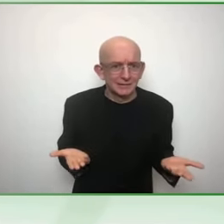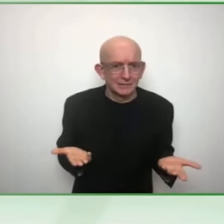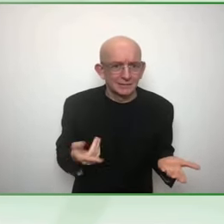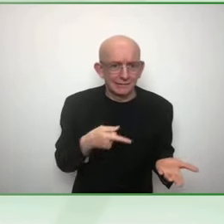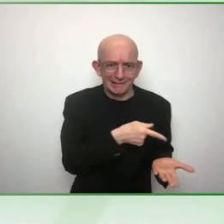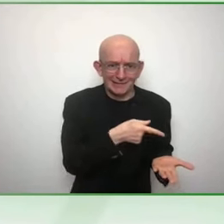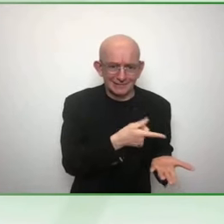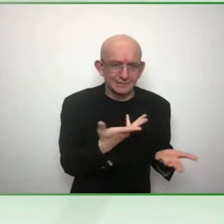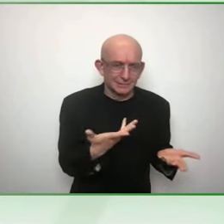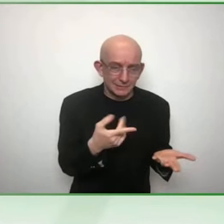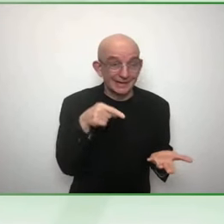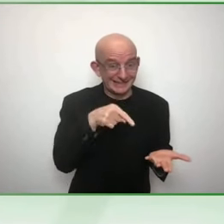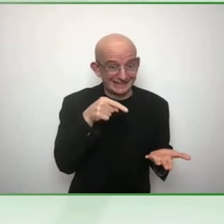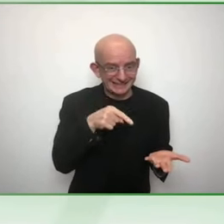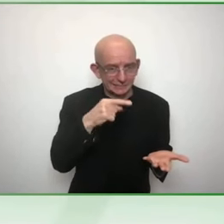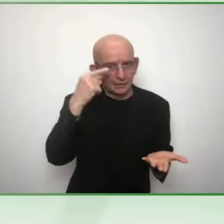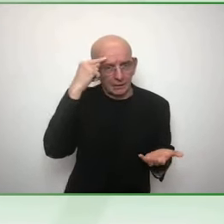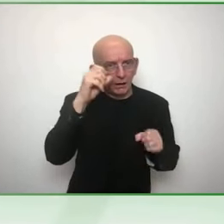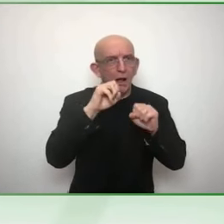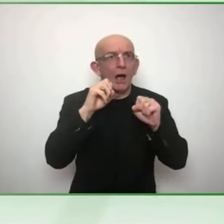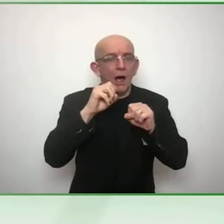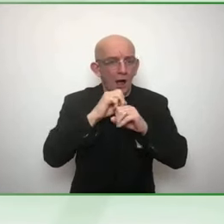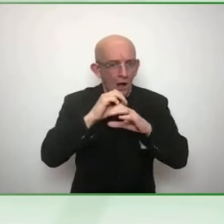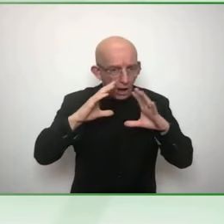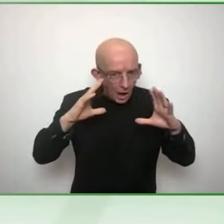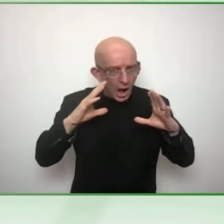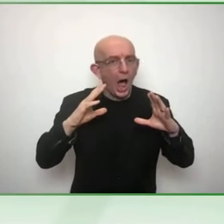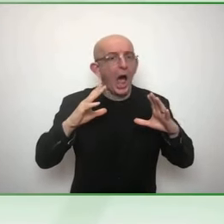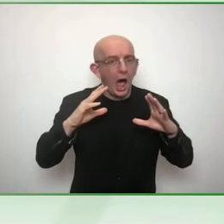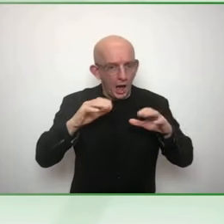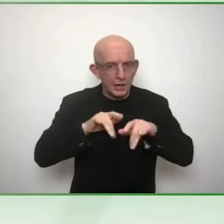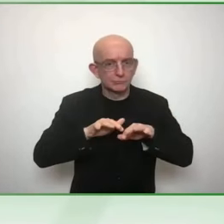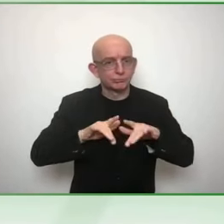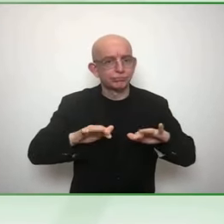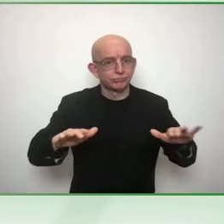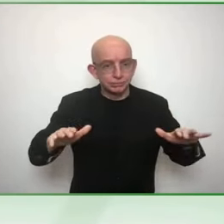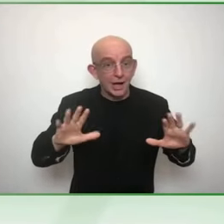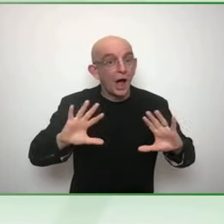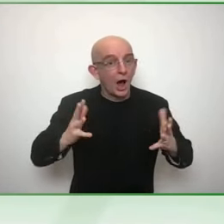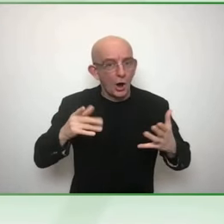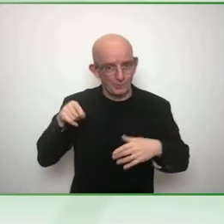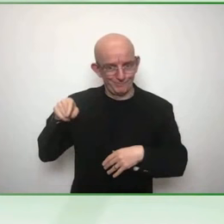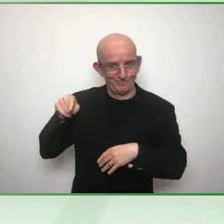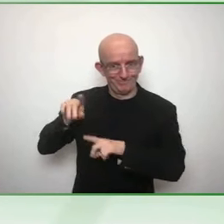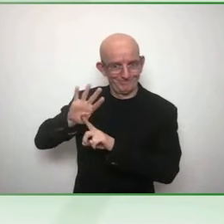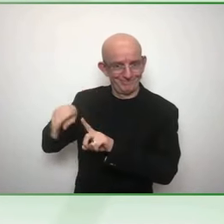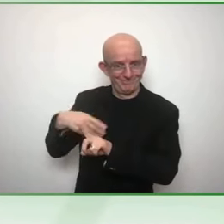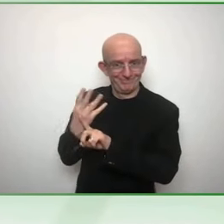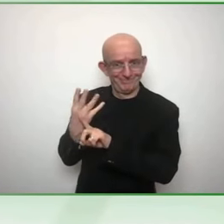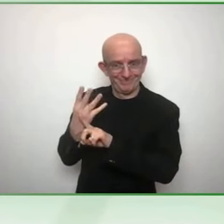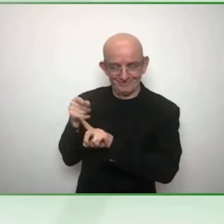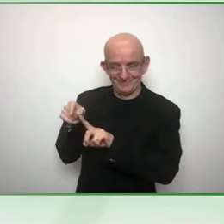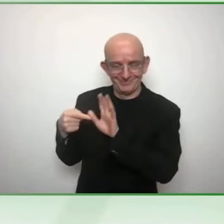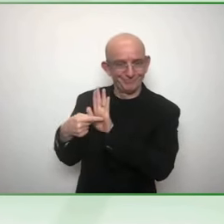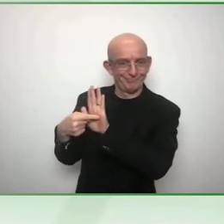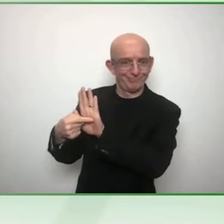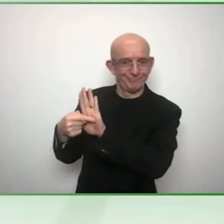So this brings in not only governments, civil society organizations, academics, private sector,